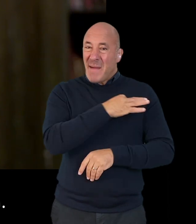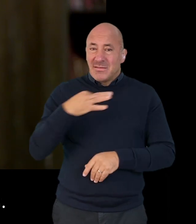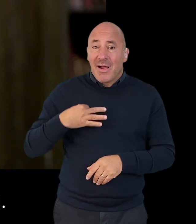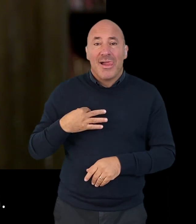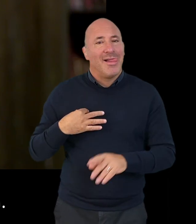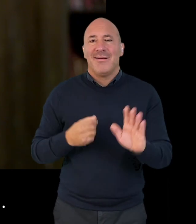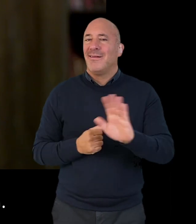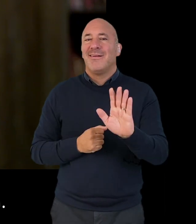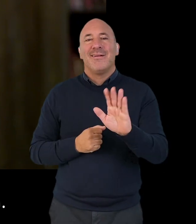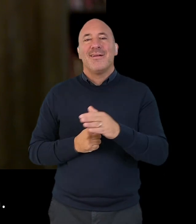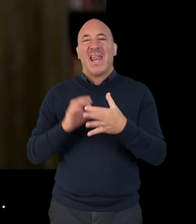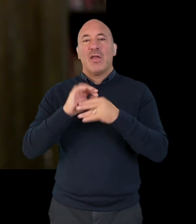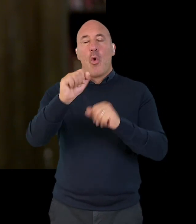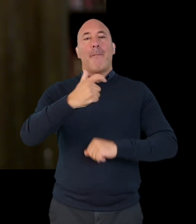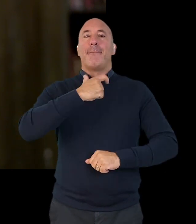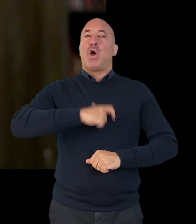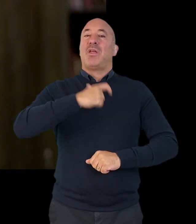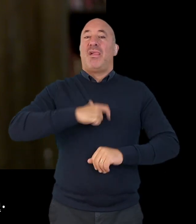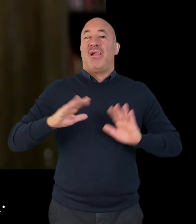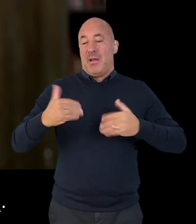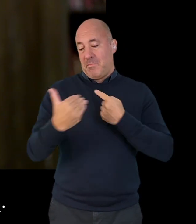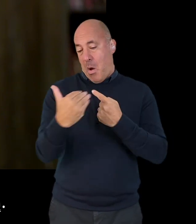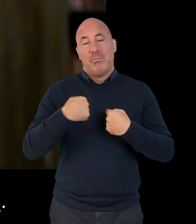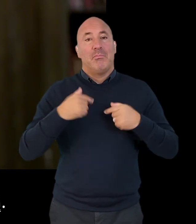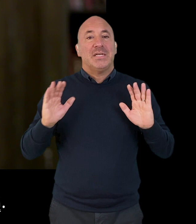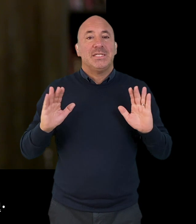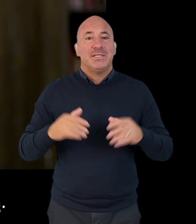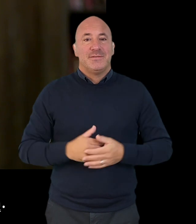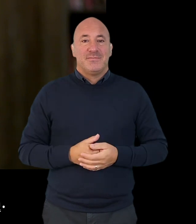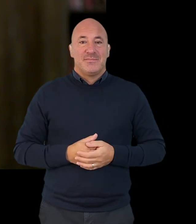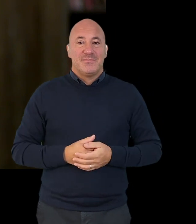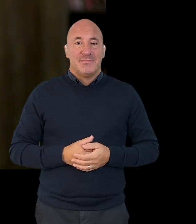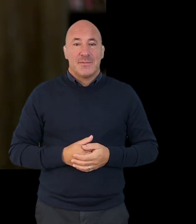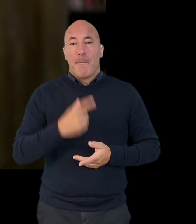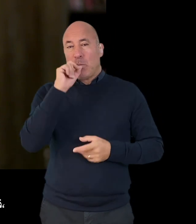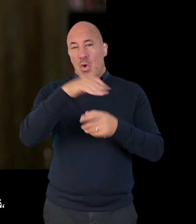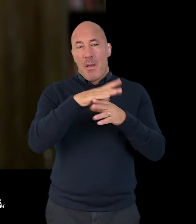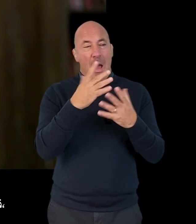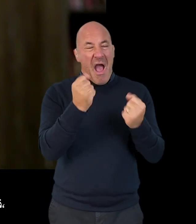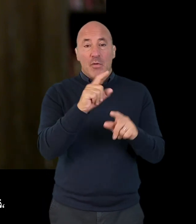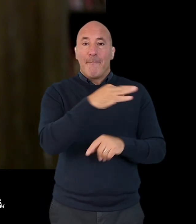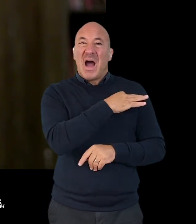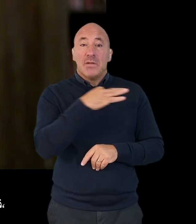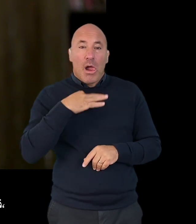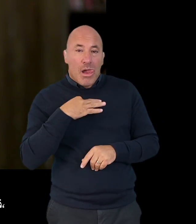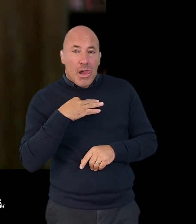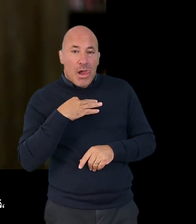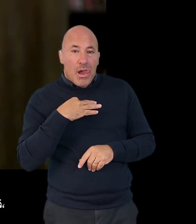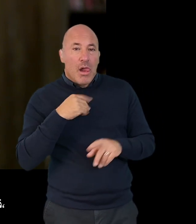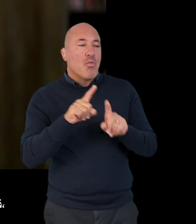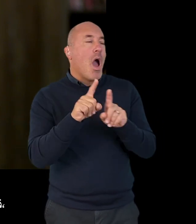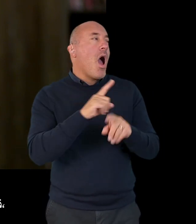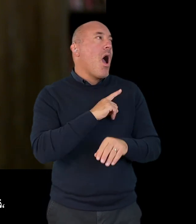is not a medical issue. It's about your personal identity. Now there might be medical aspects